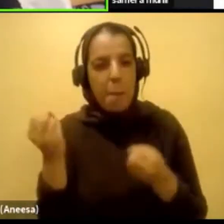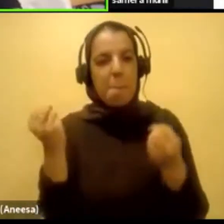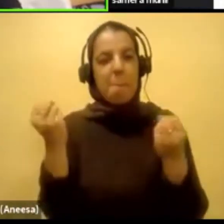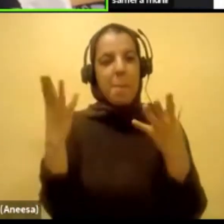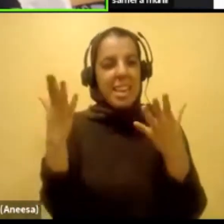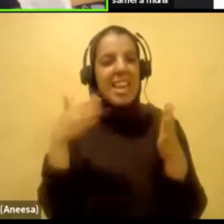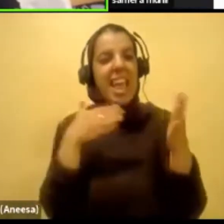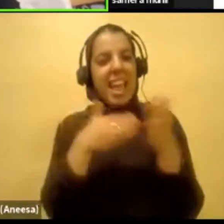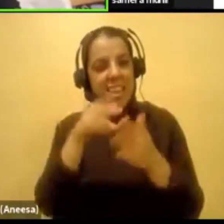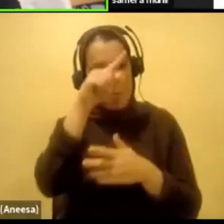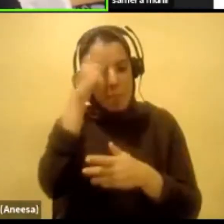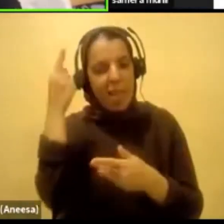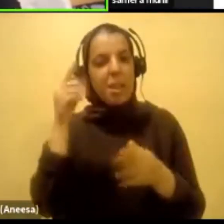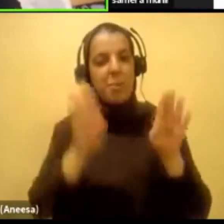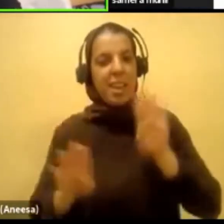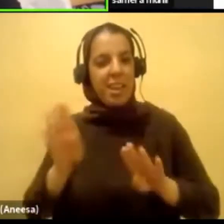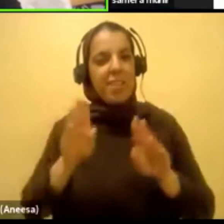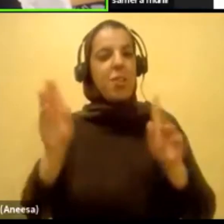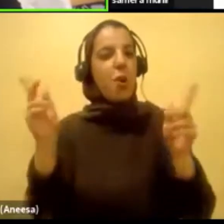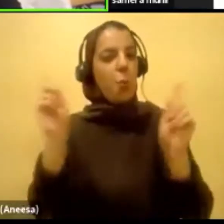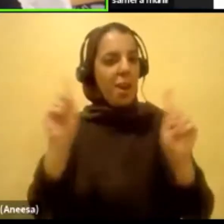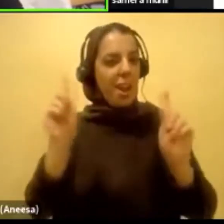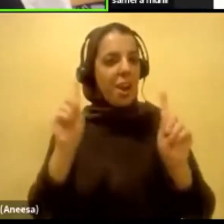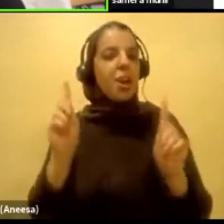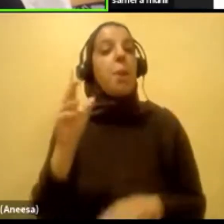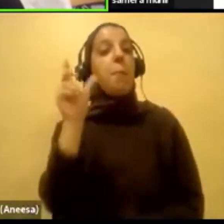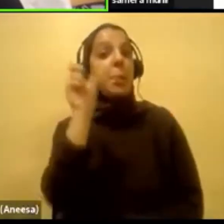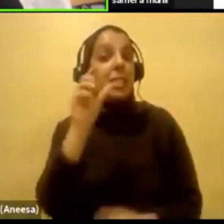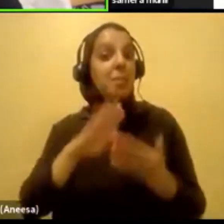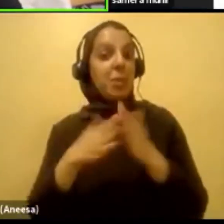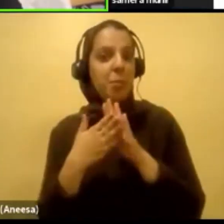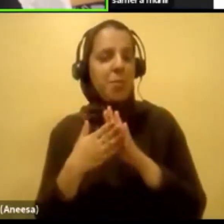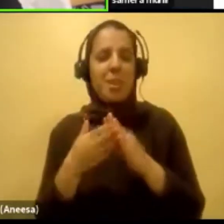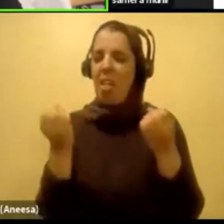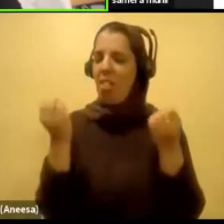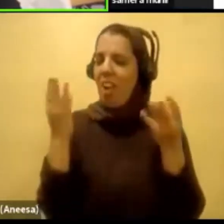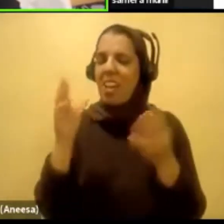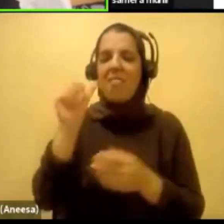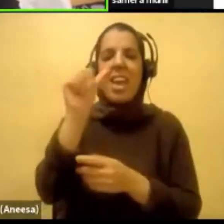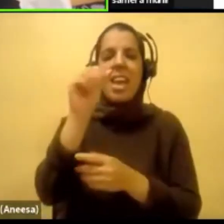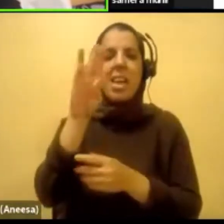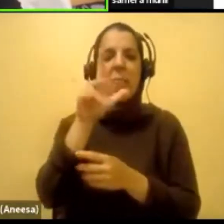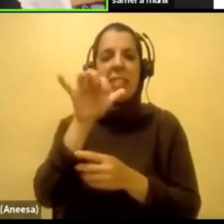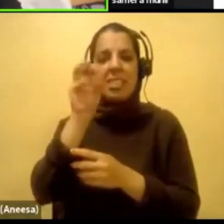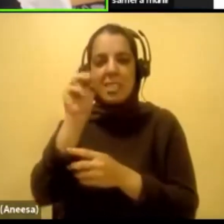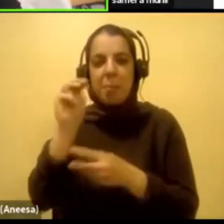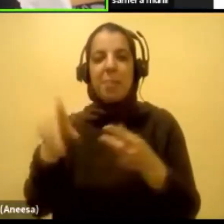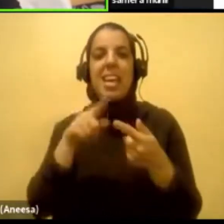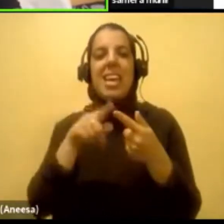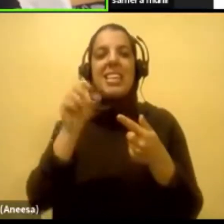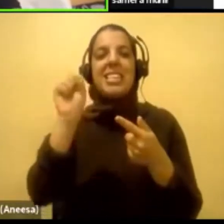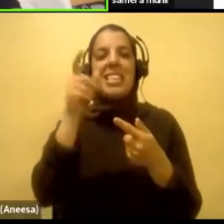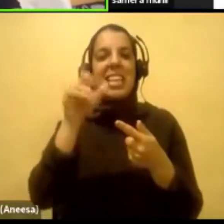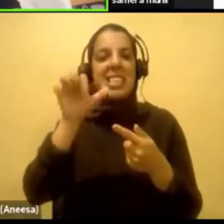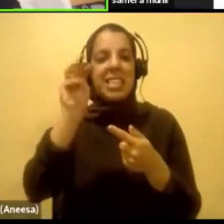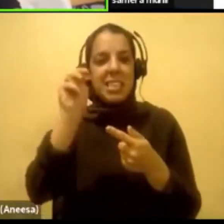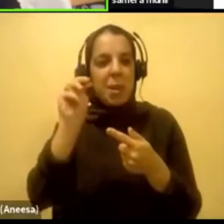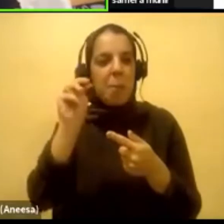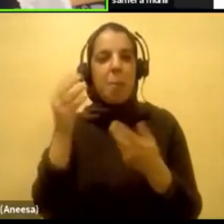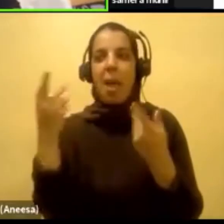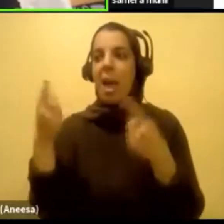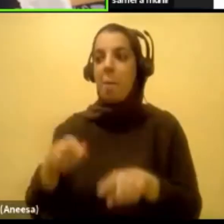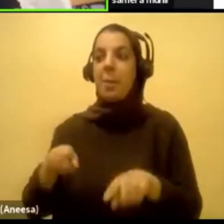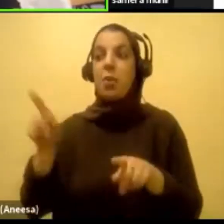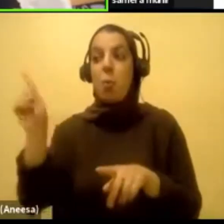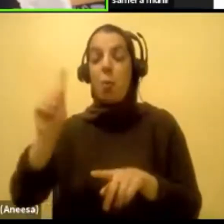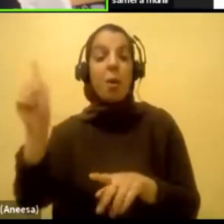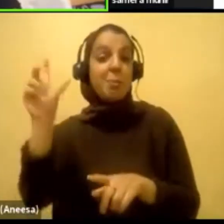Muslim community. There is so much ableism in our Muslim community. There is so much sexism in our Muslim community. You know, expecting a woman to